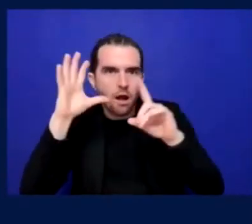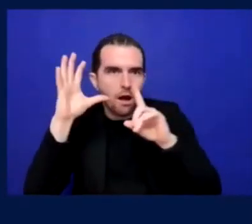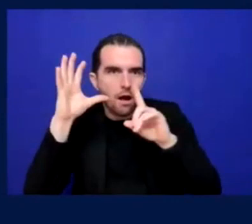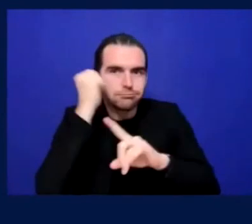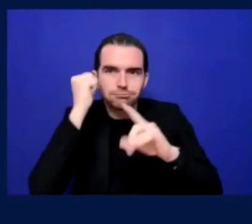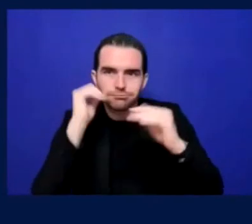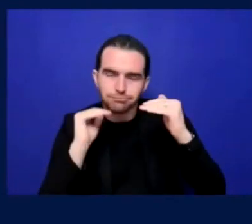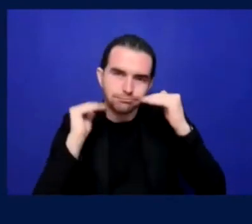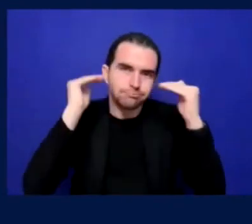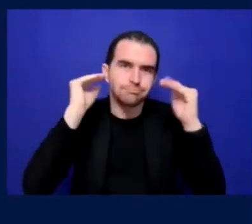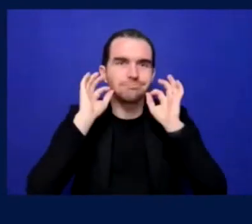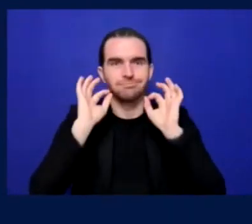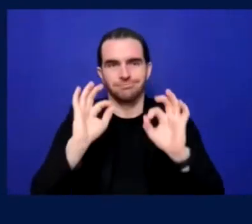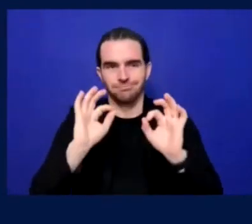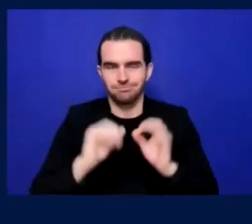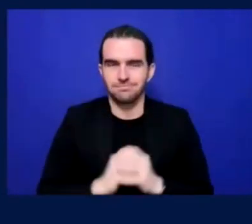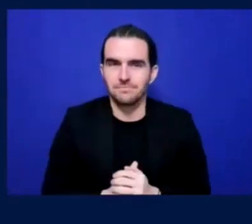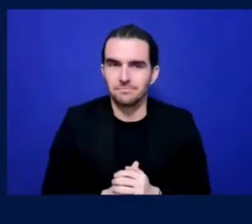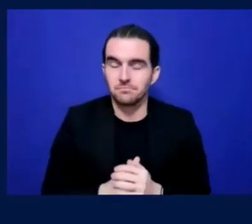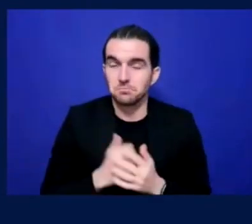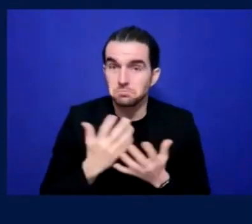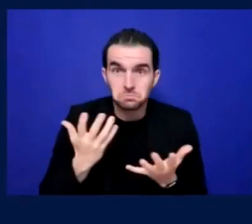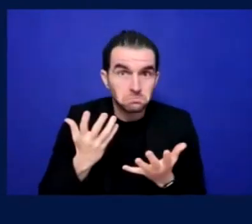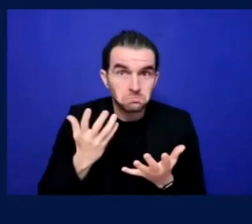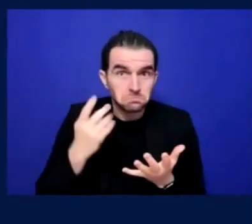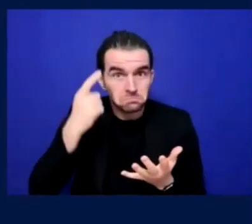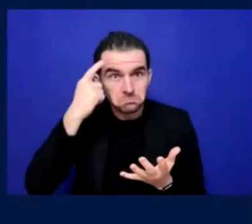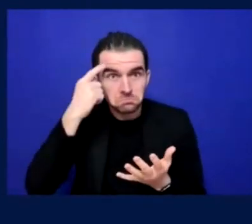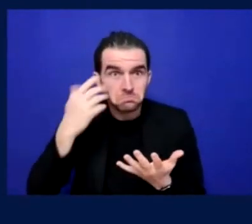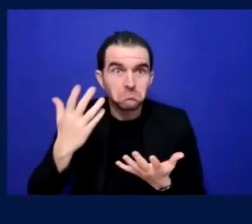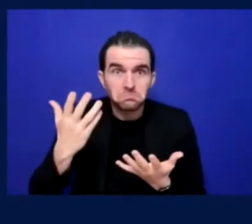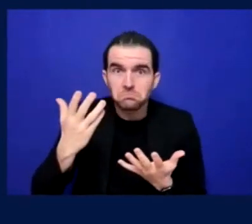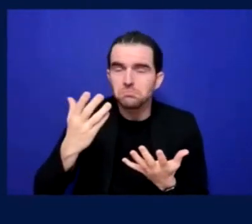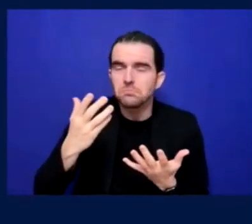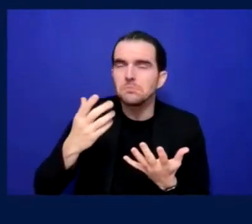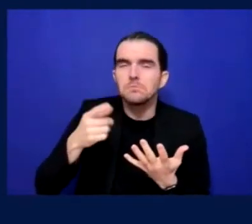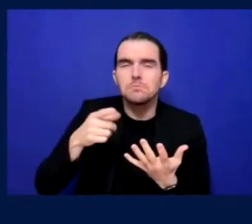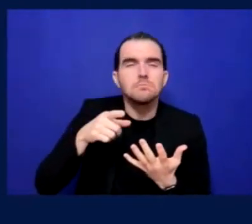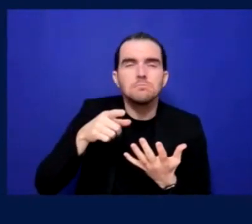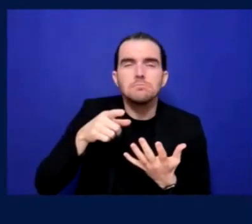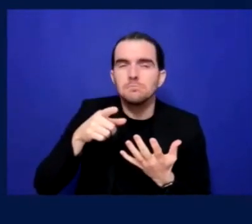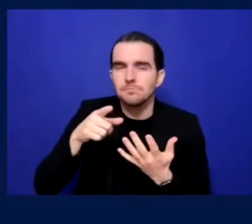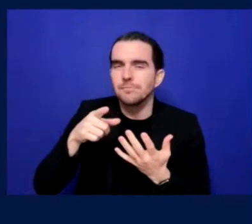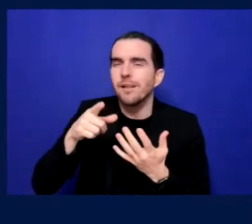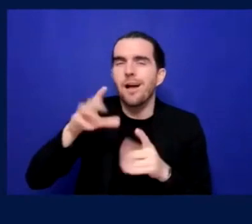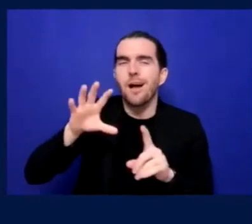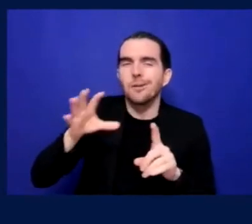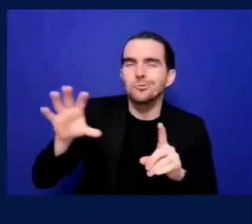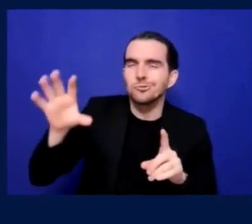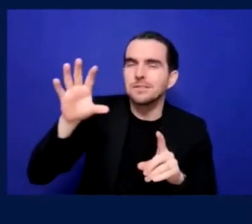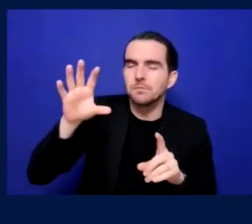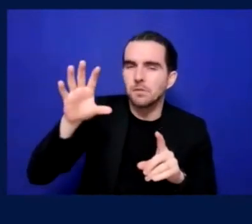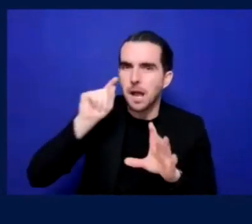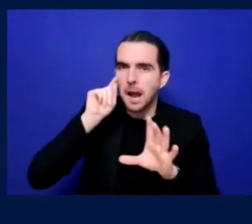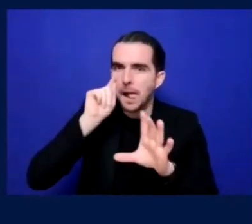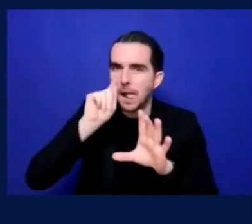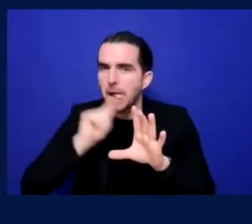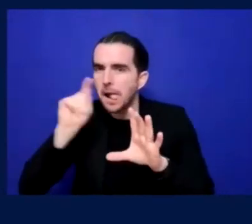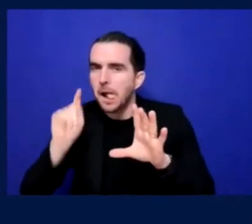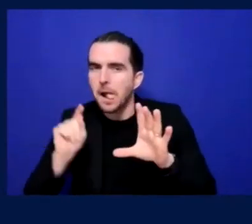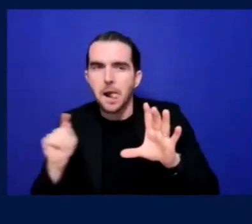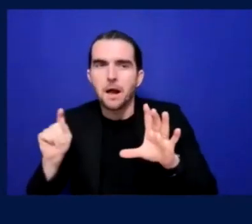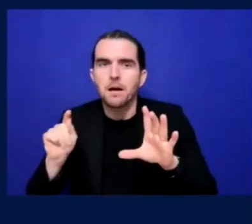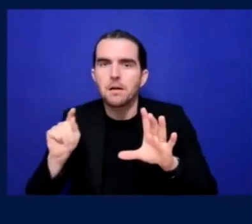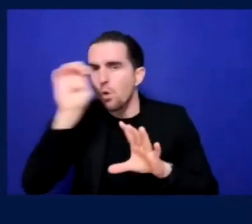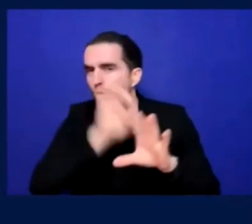supporters? And, you know, particularly for those of us who are traveling as an away fan, do you feel that the clubs themselves actually